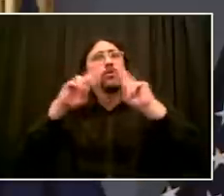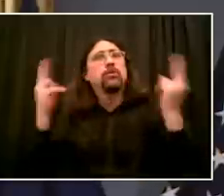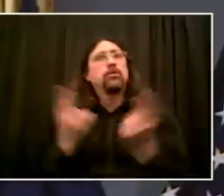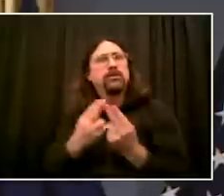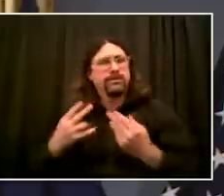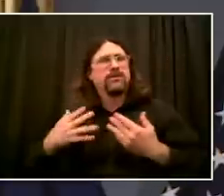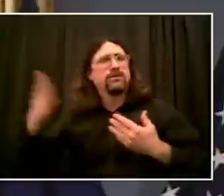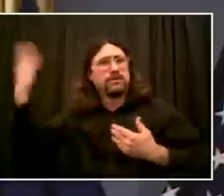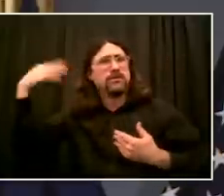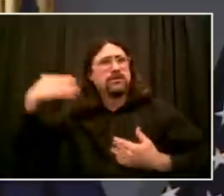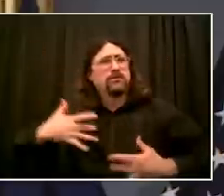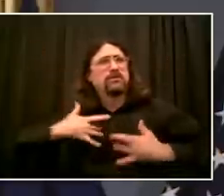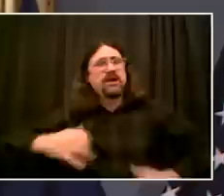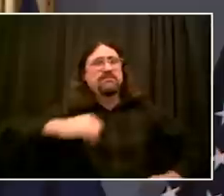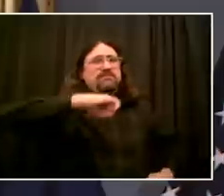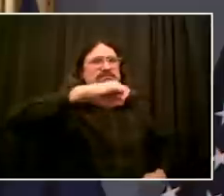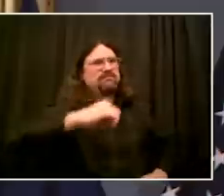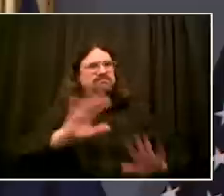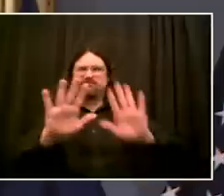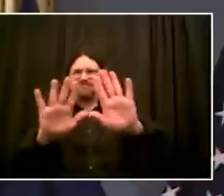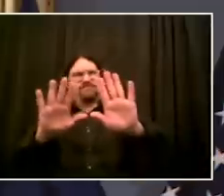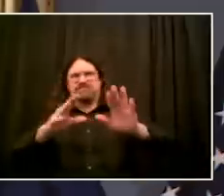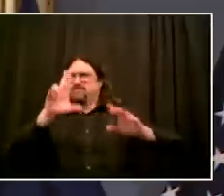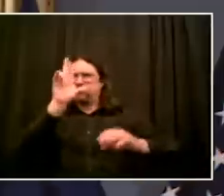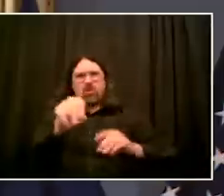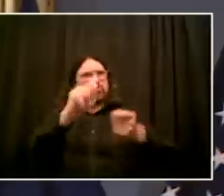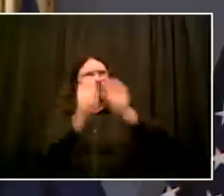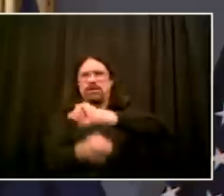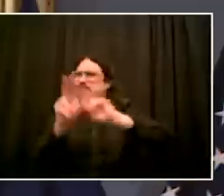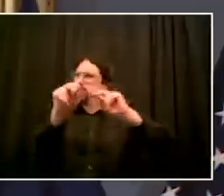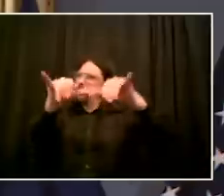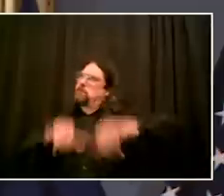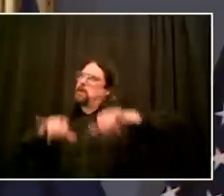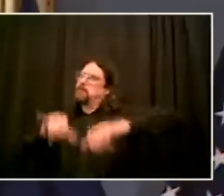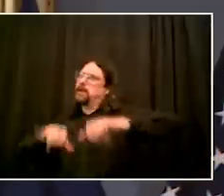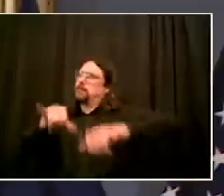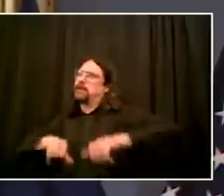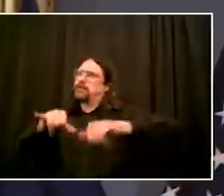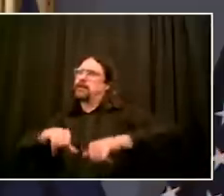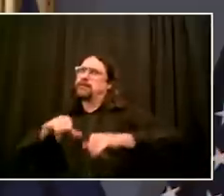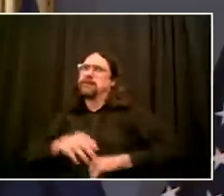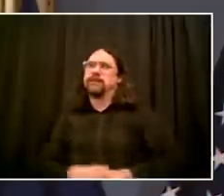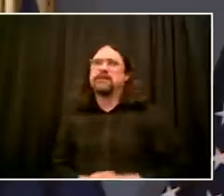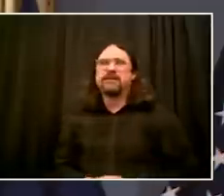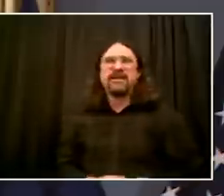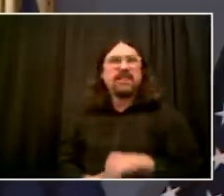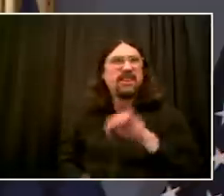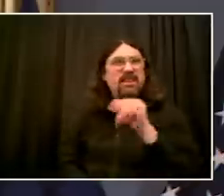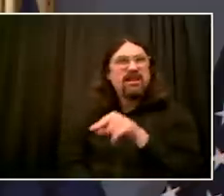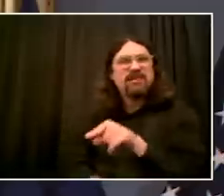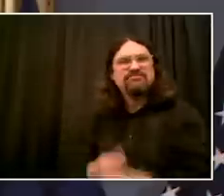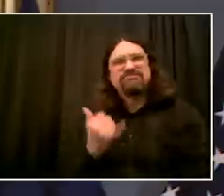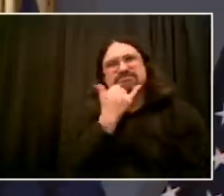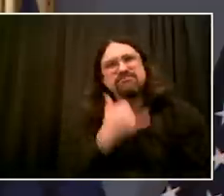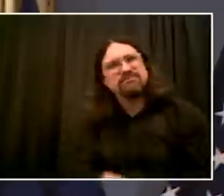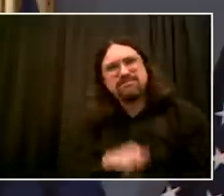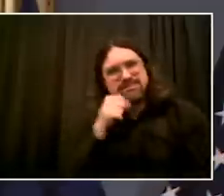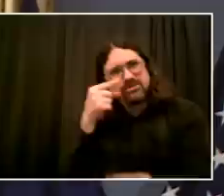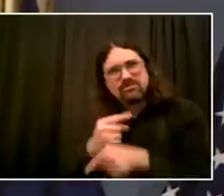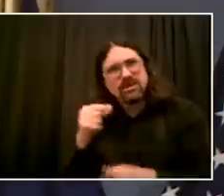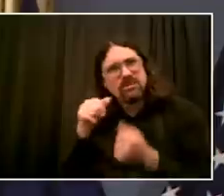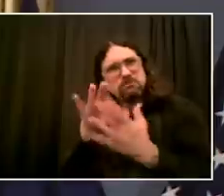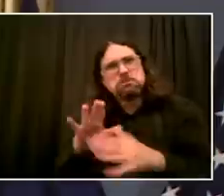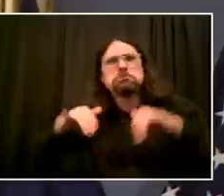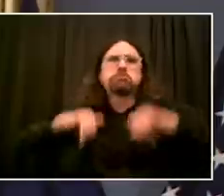acknowledge that they need to act differently to help everyone while still protecting the interests of their members. There does not have to be a contradiction.